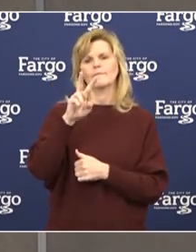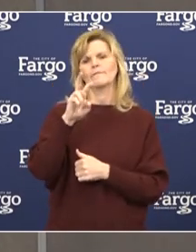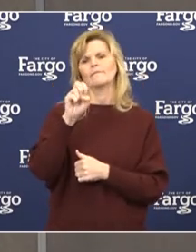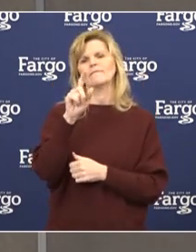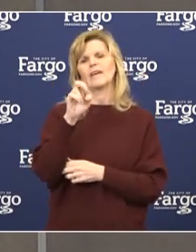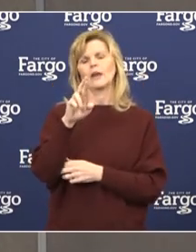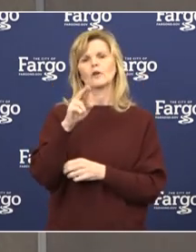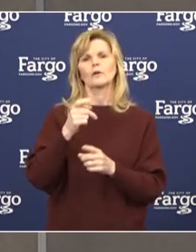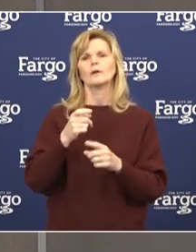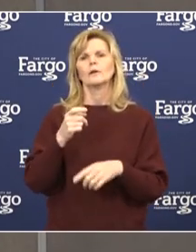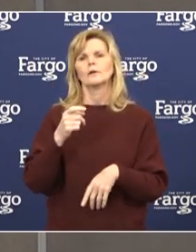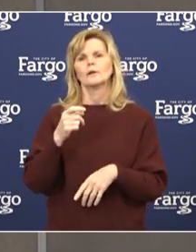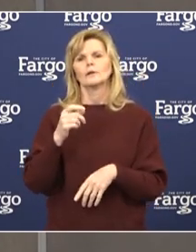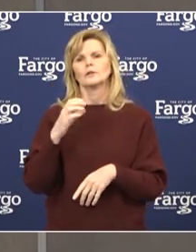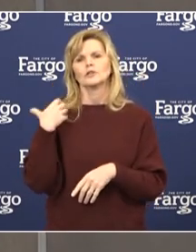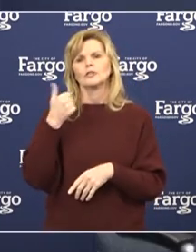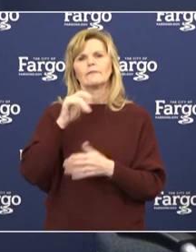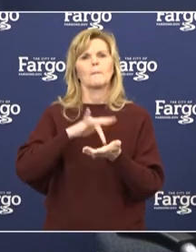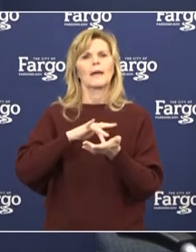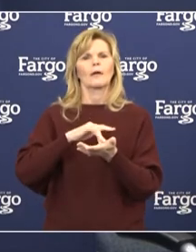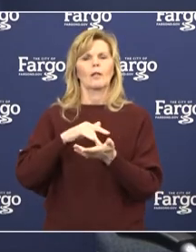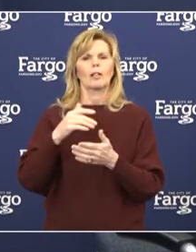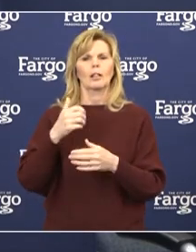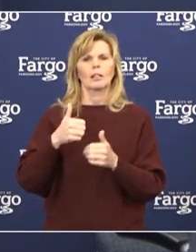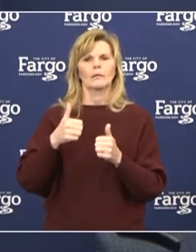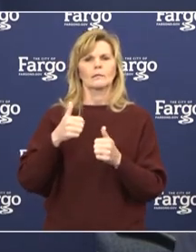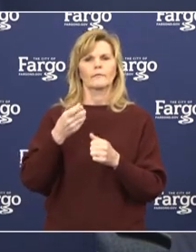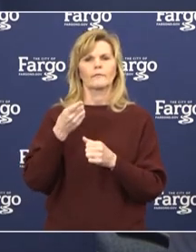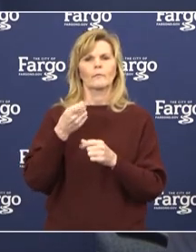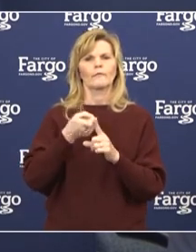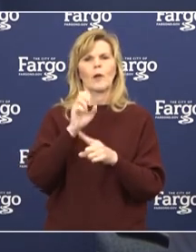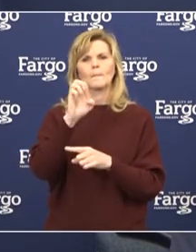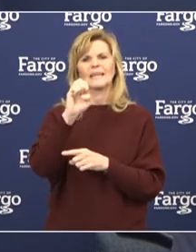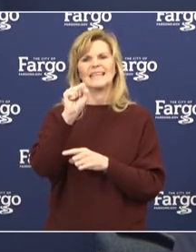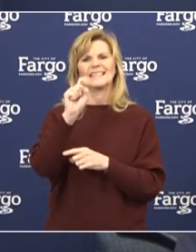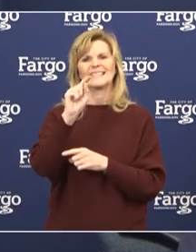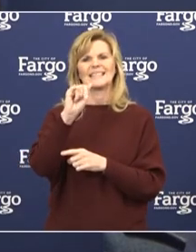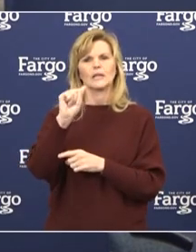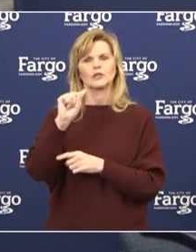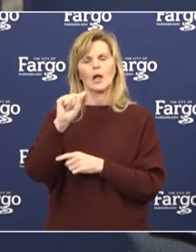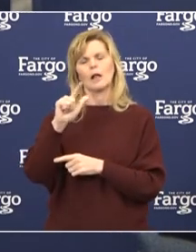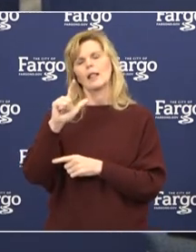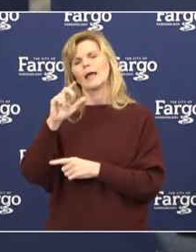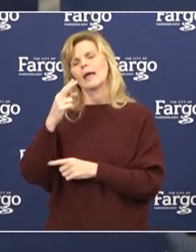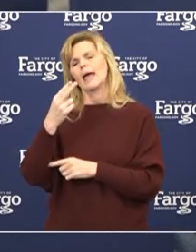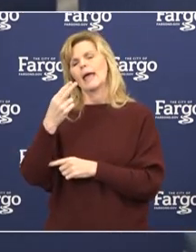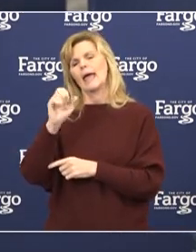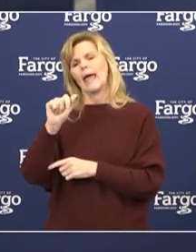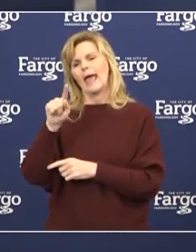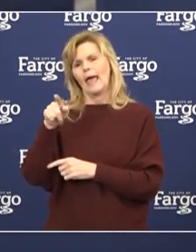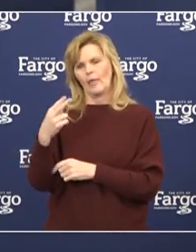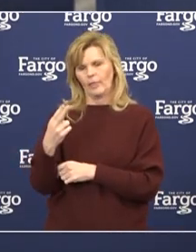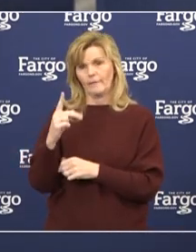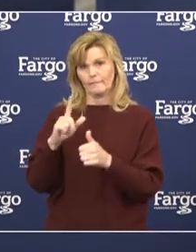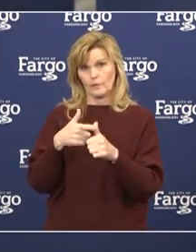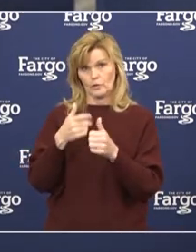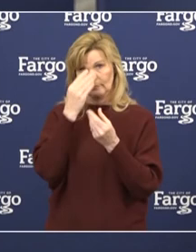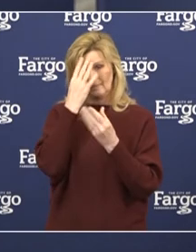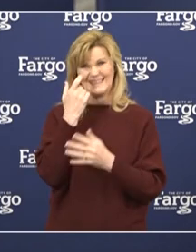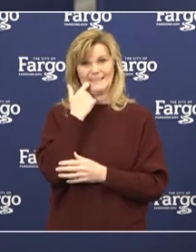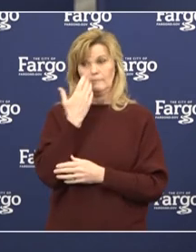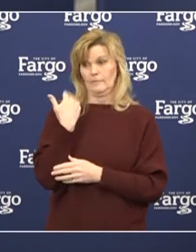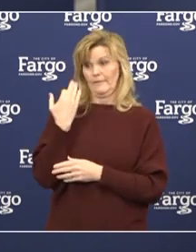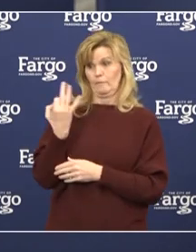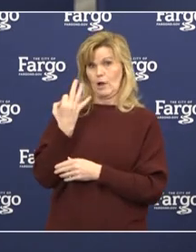Great. Good morning, and thank you for the opportunity to provide an update from Essentia Health. First, we are pleased to let you know that as of Friday, April